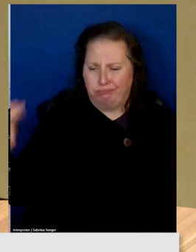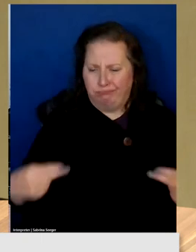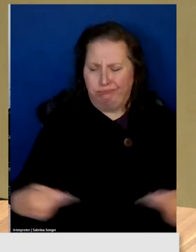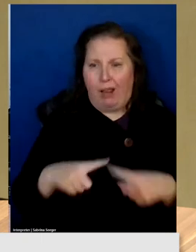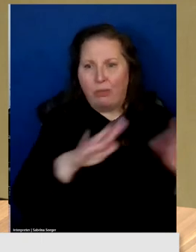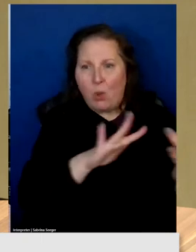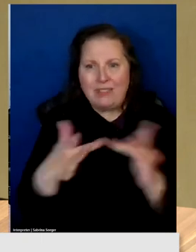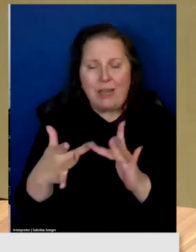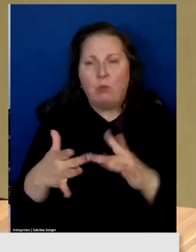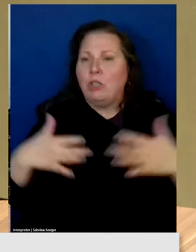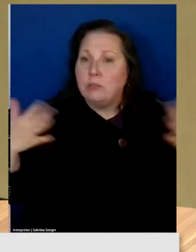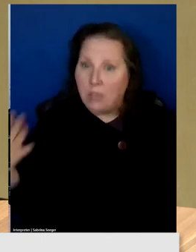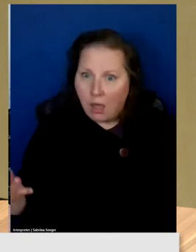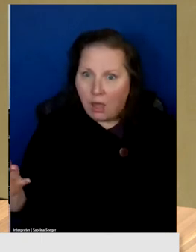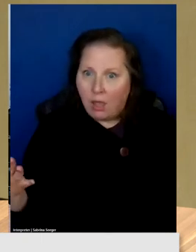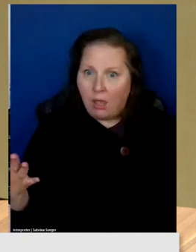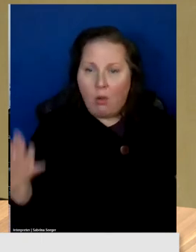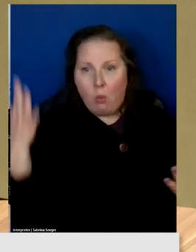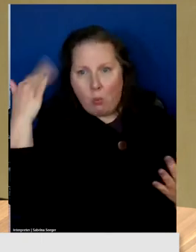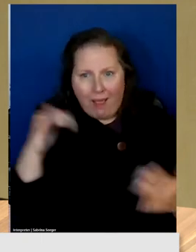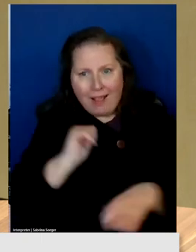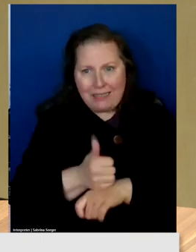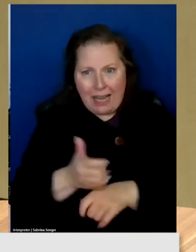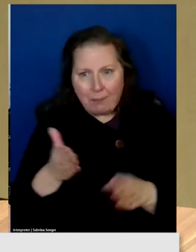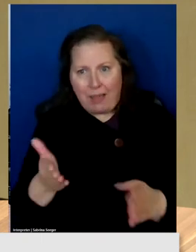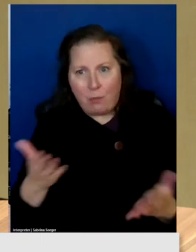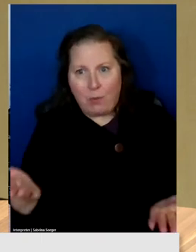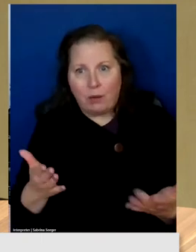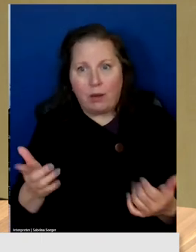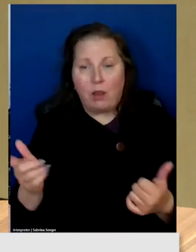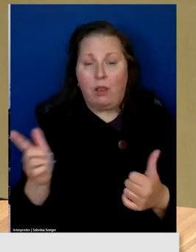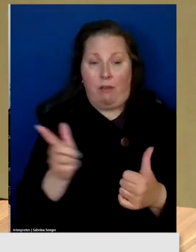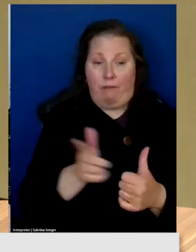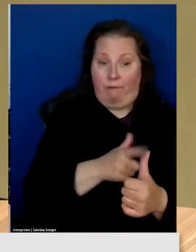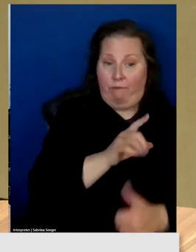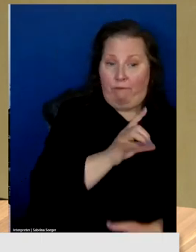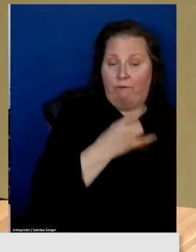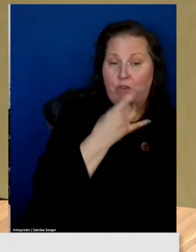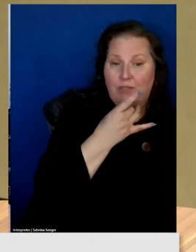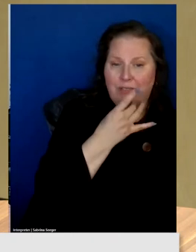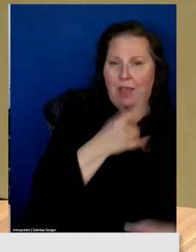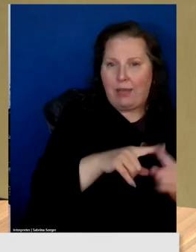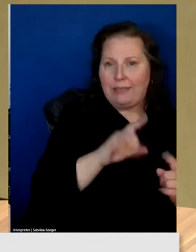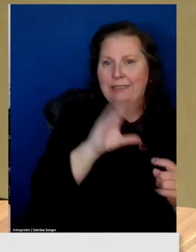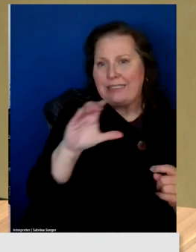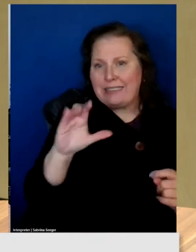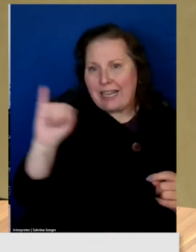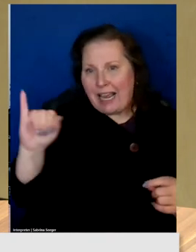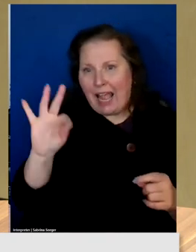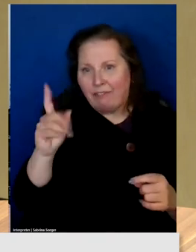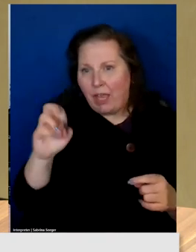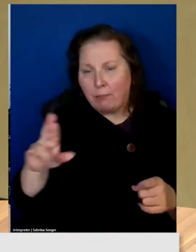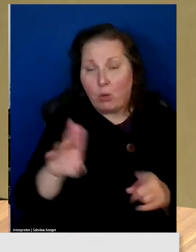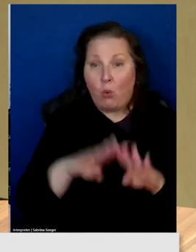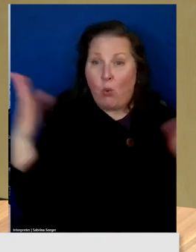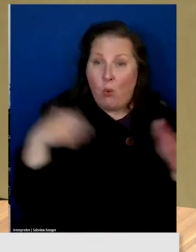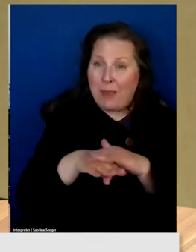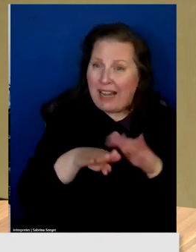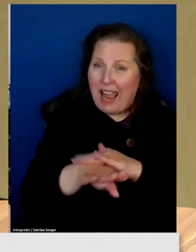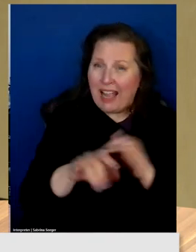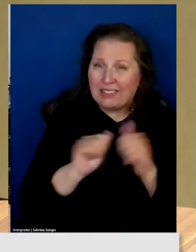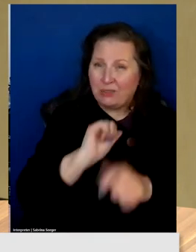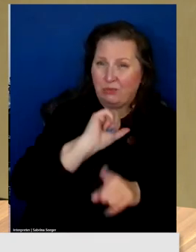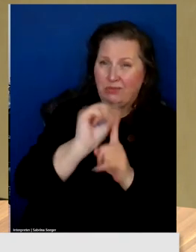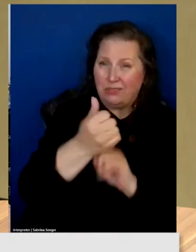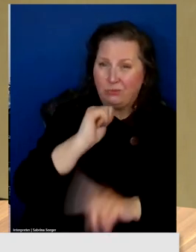We need to be using. First lights fiber CC eyes fiber. We have open access conditions